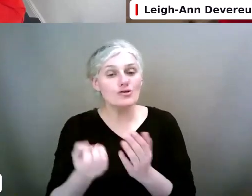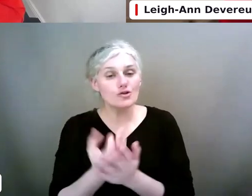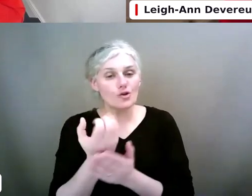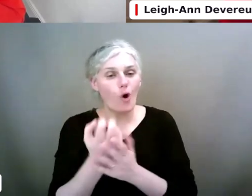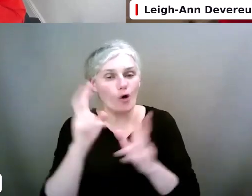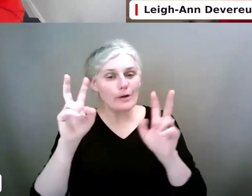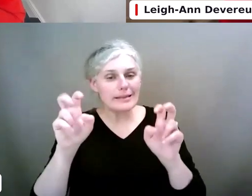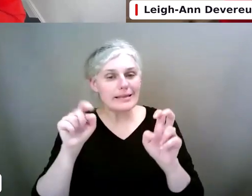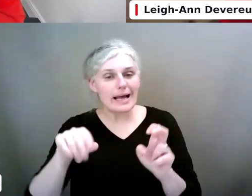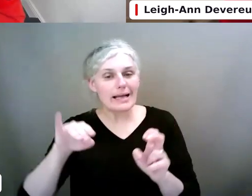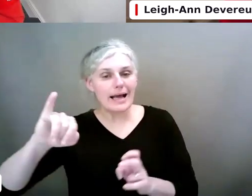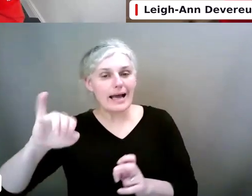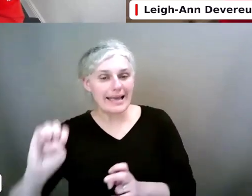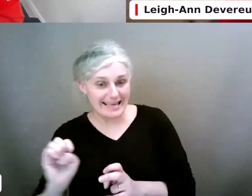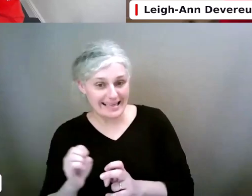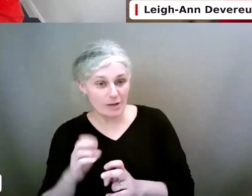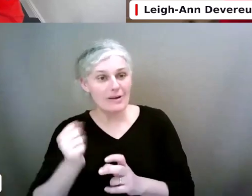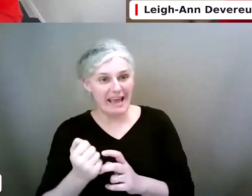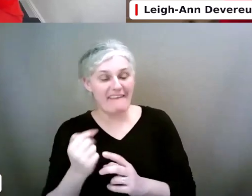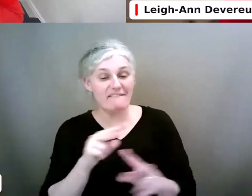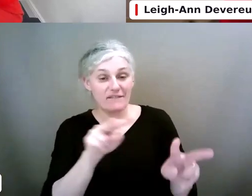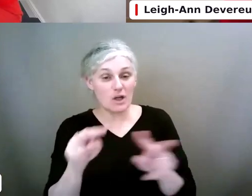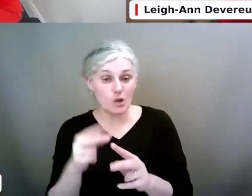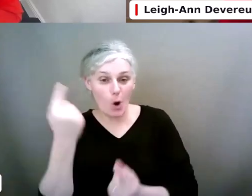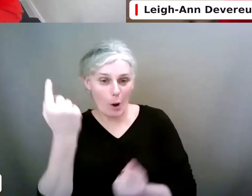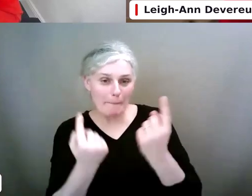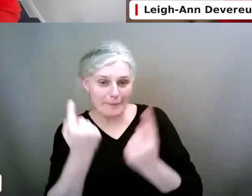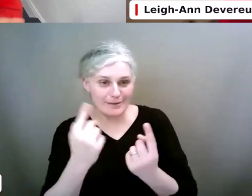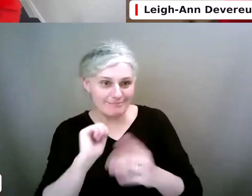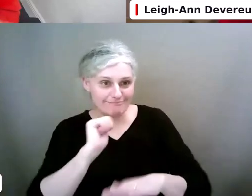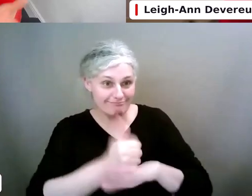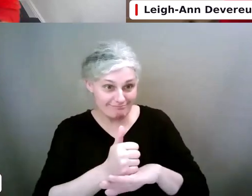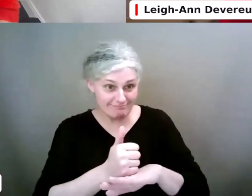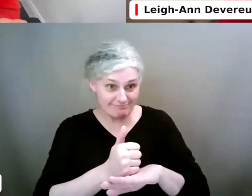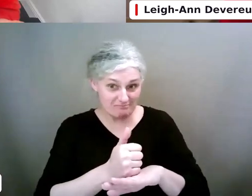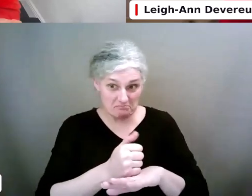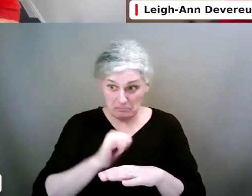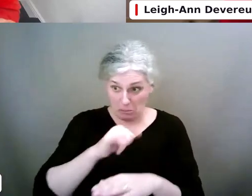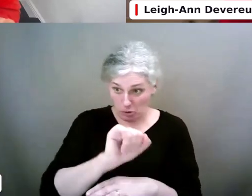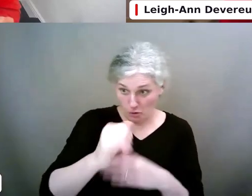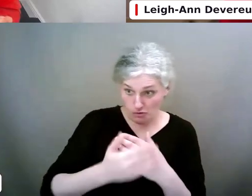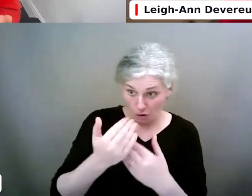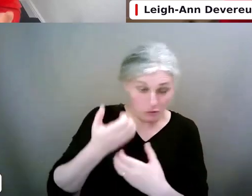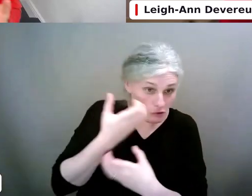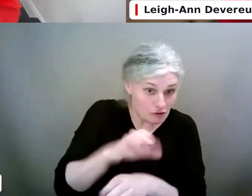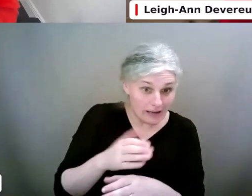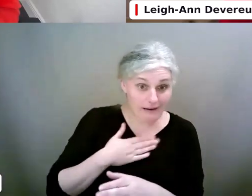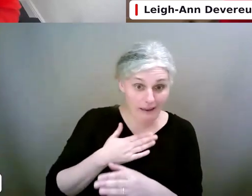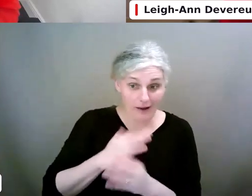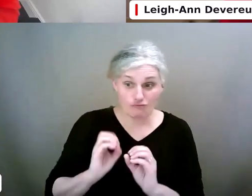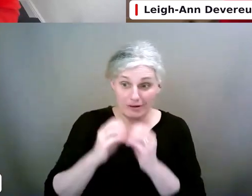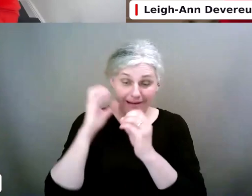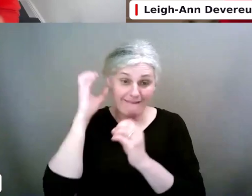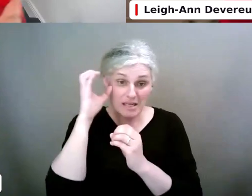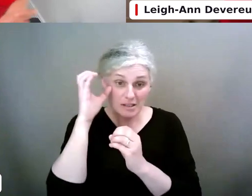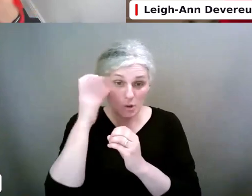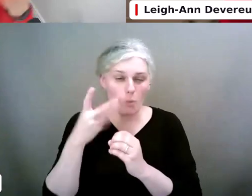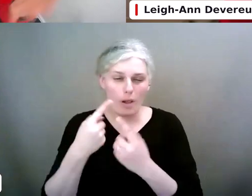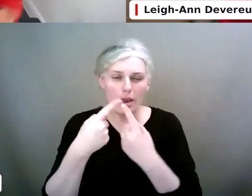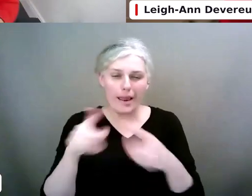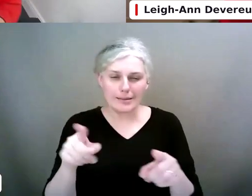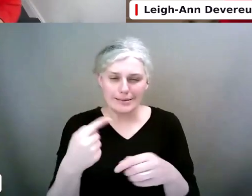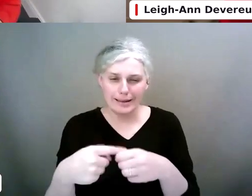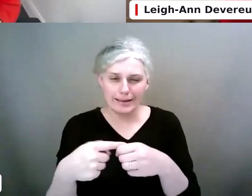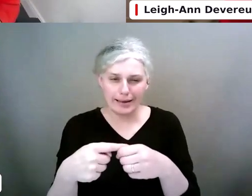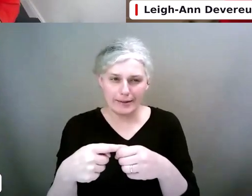We run a video competition. Does your young person like making videos? We launch again. Not now